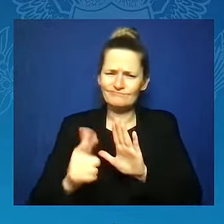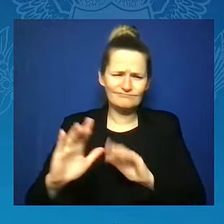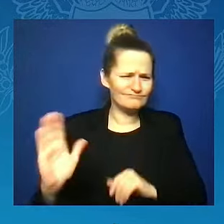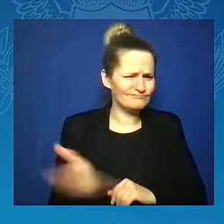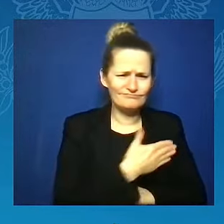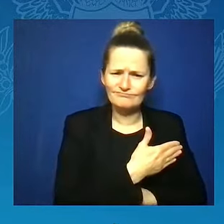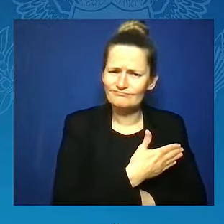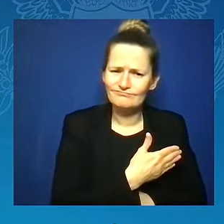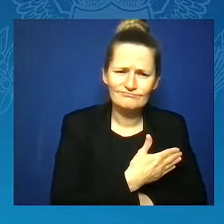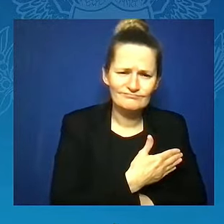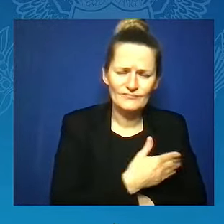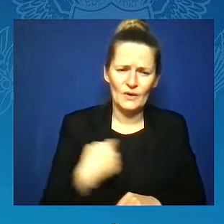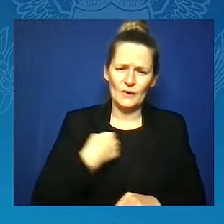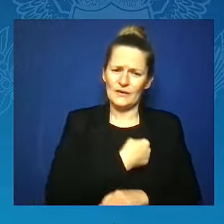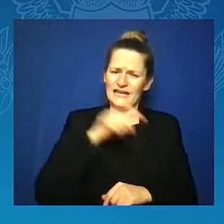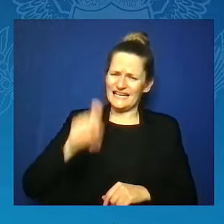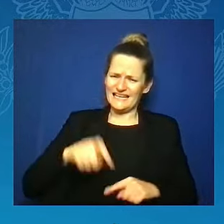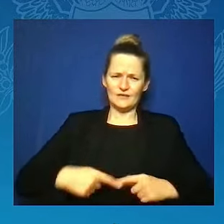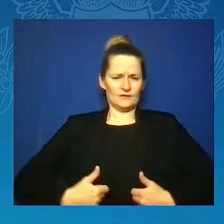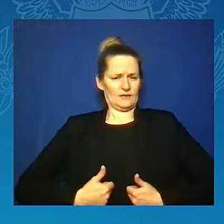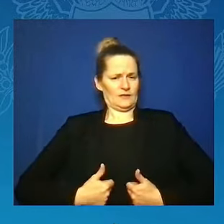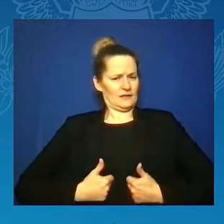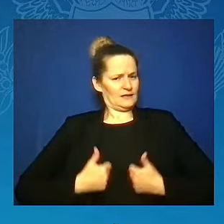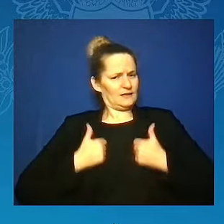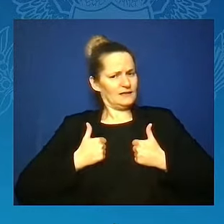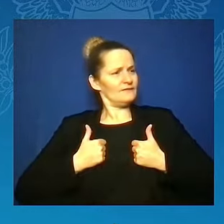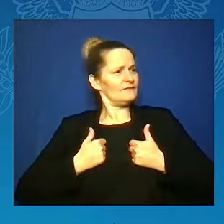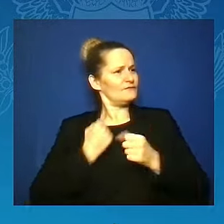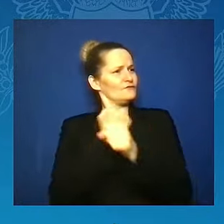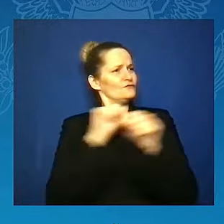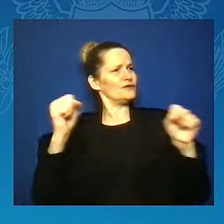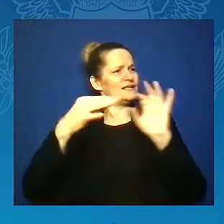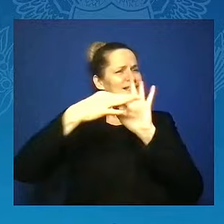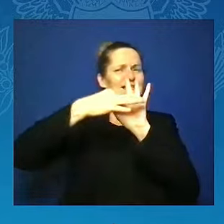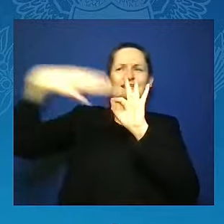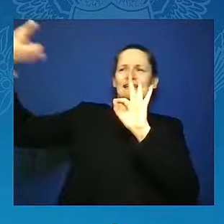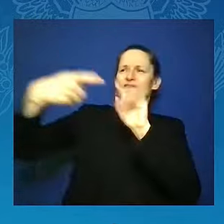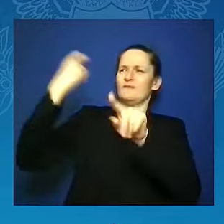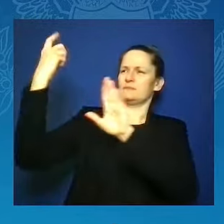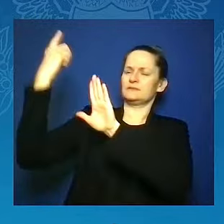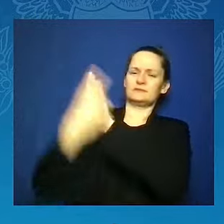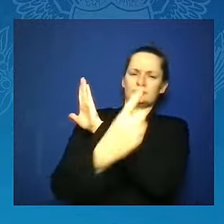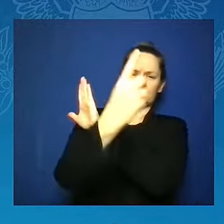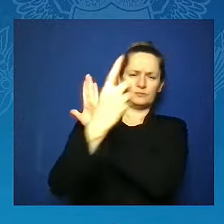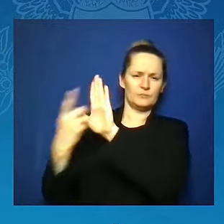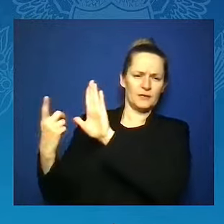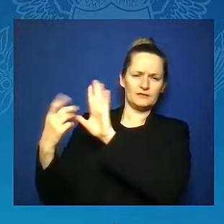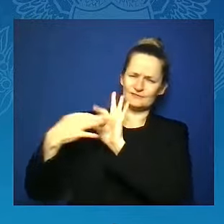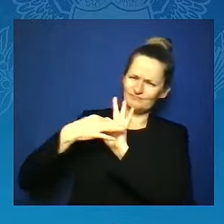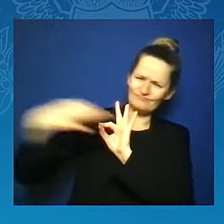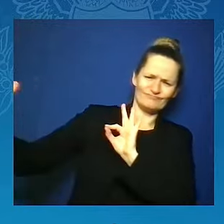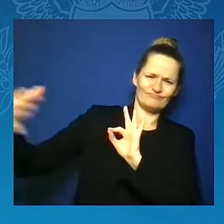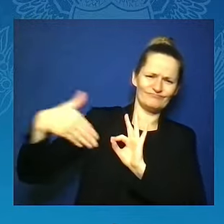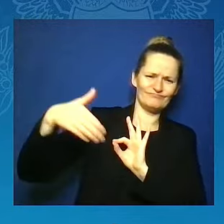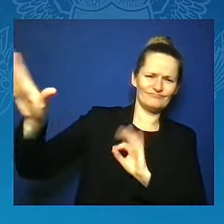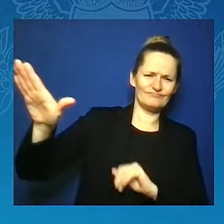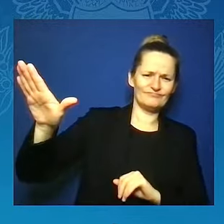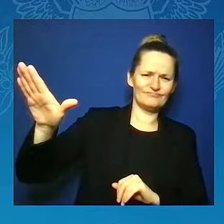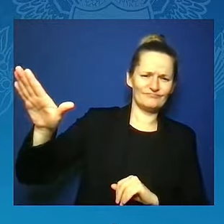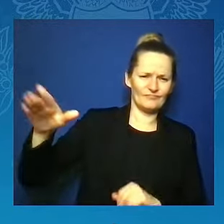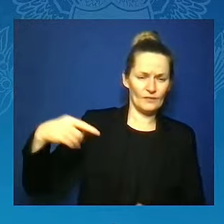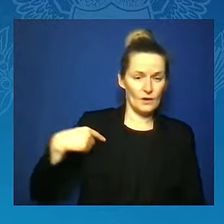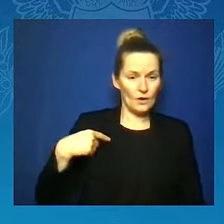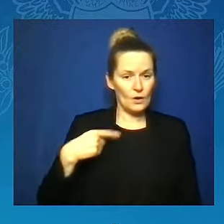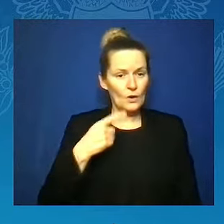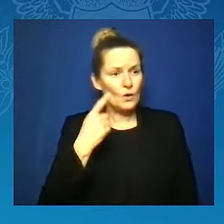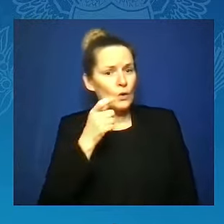justice for all. And we, who believe in reproductive freedom, will fight for a woman's right to choose